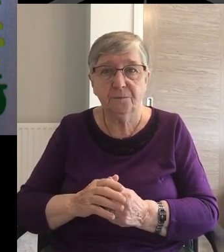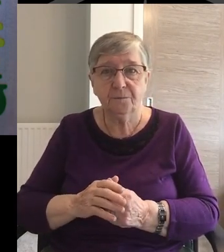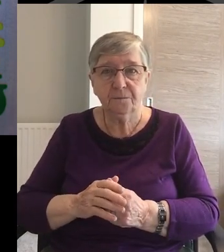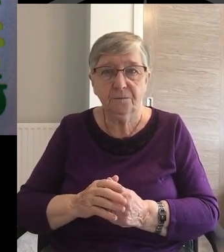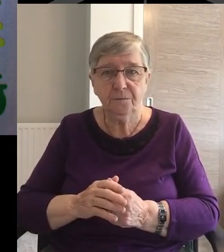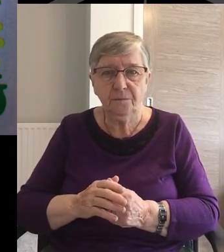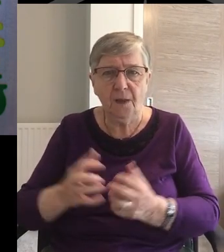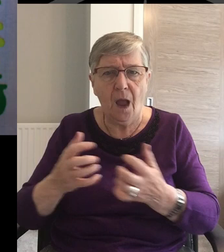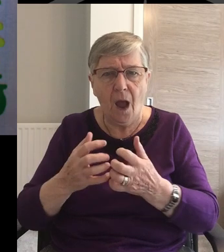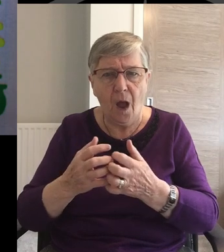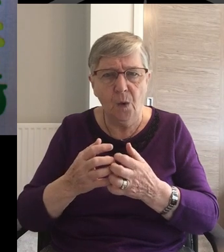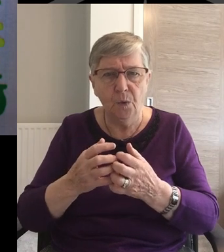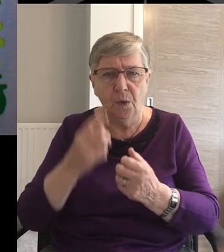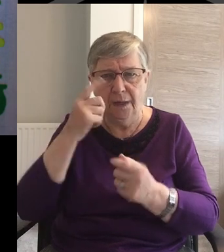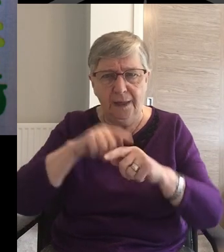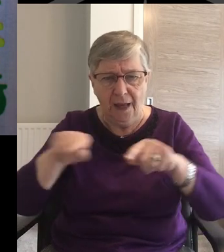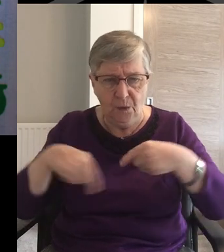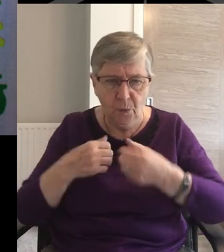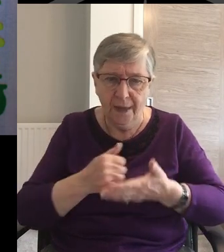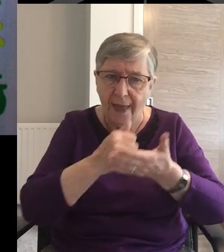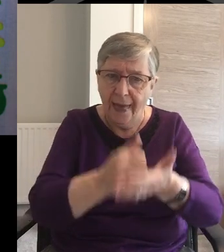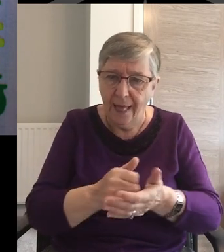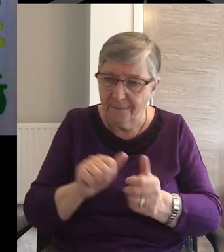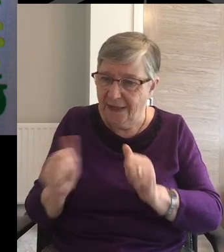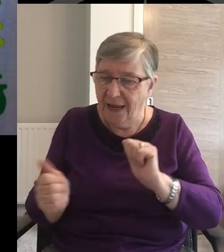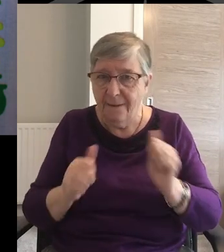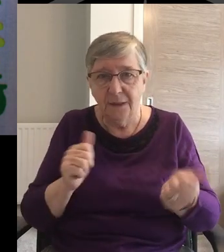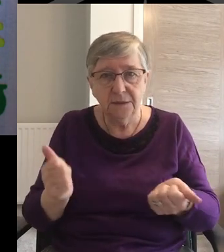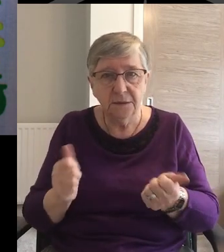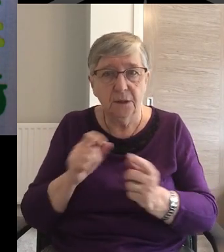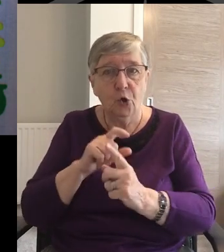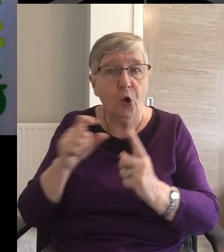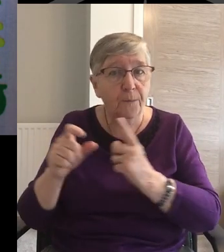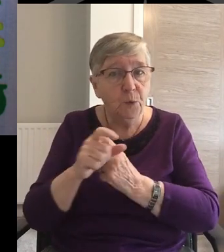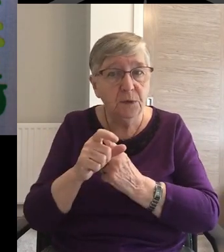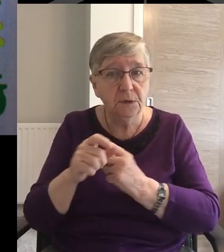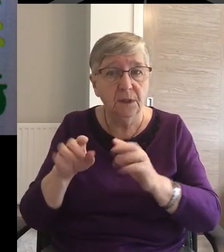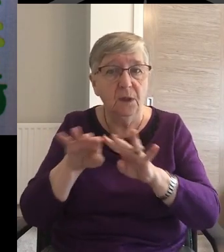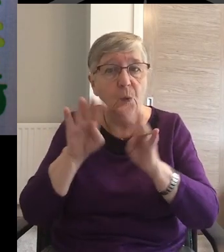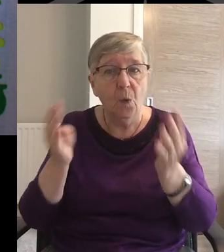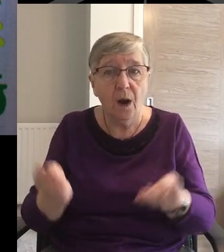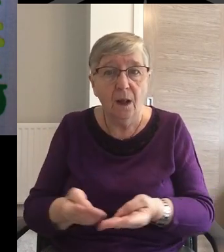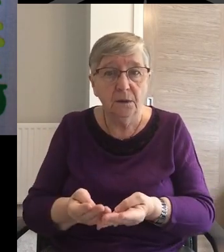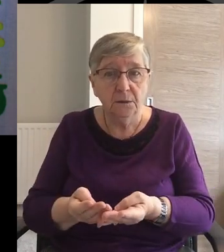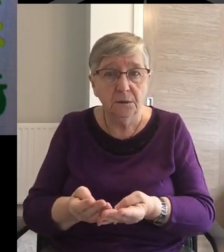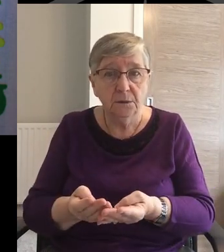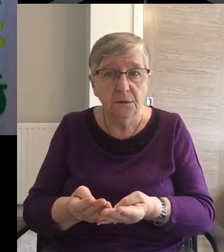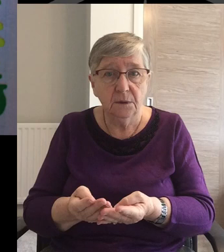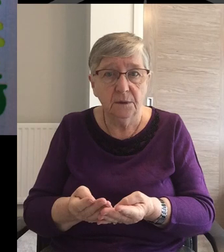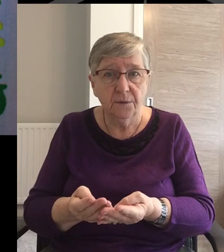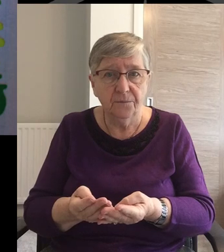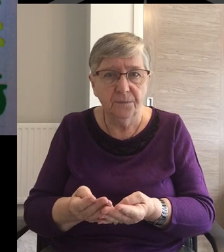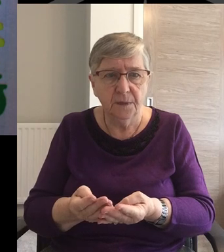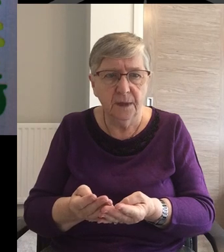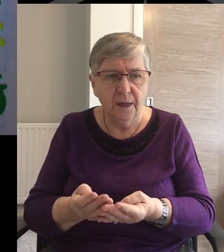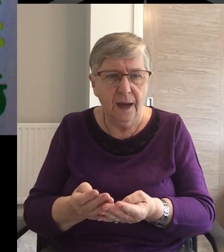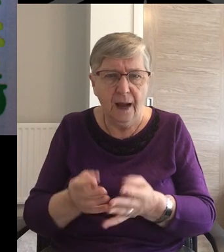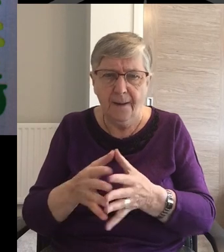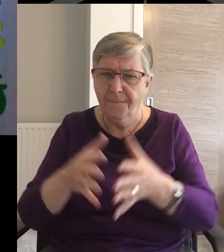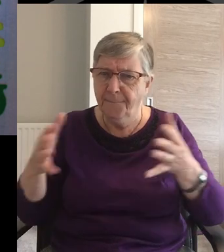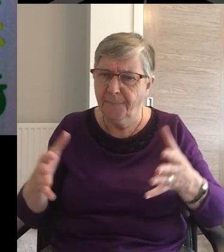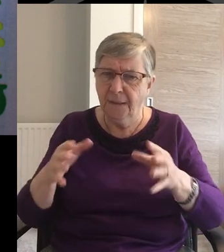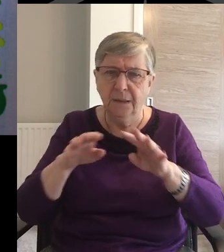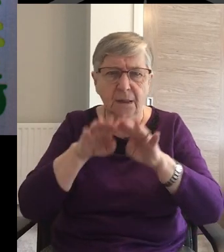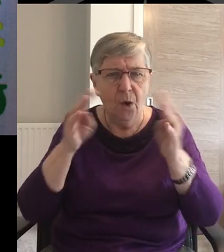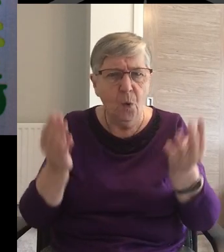How can we help Our neighbours Our community Our world Are major global issues Part of our